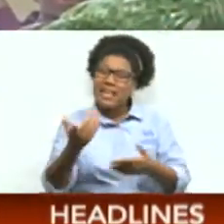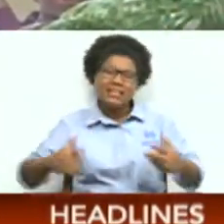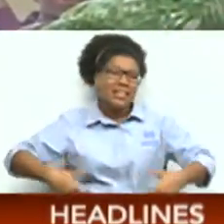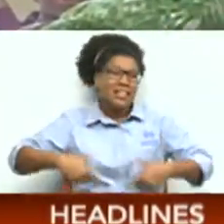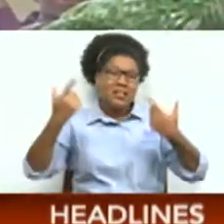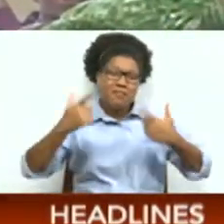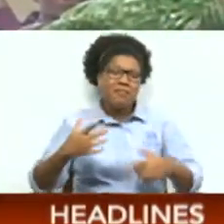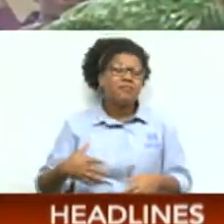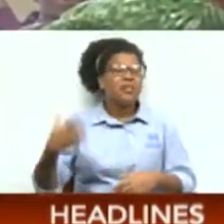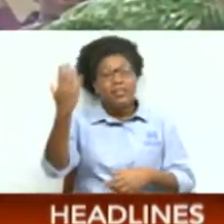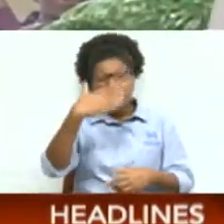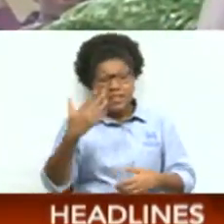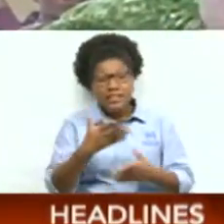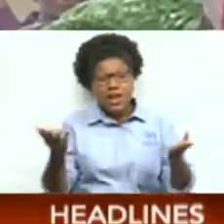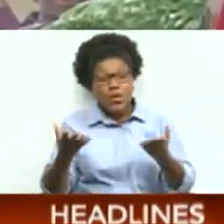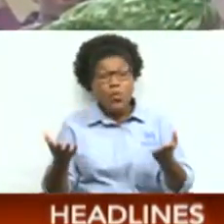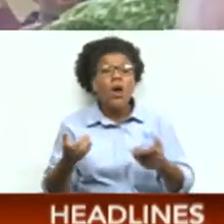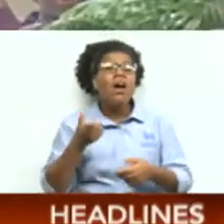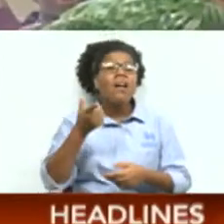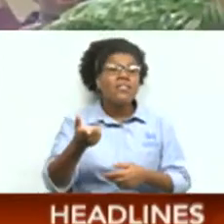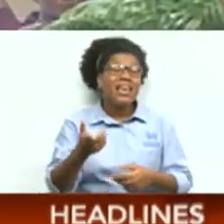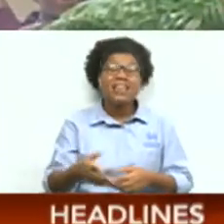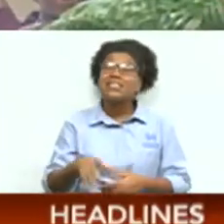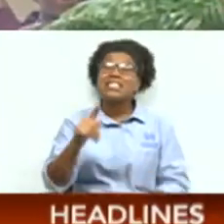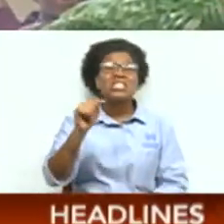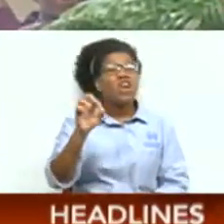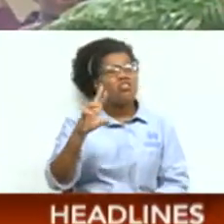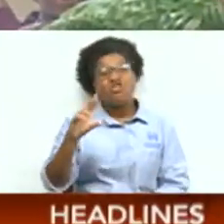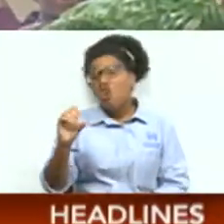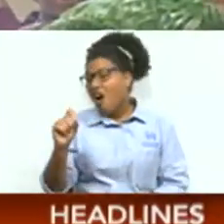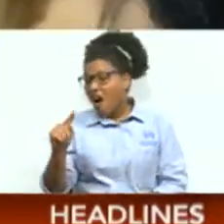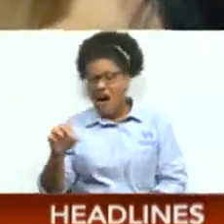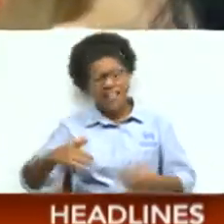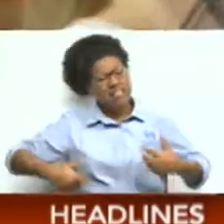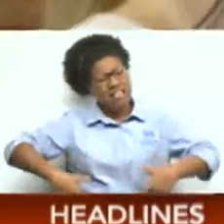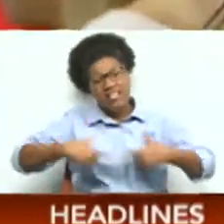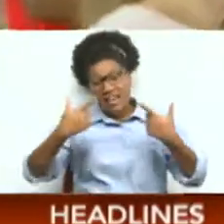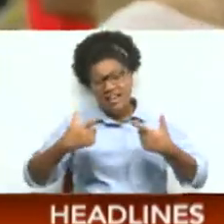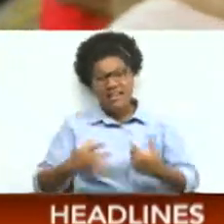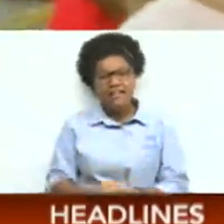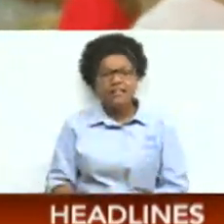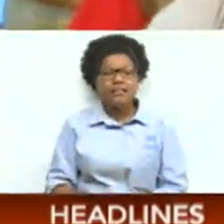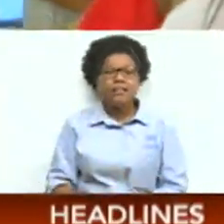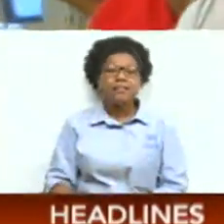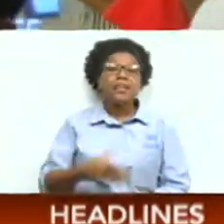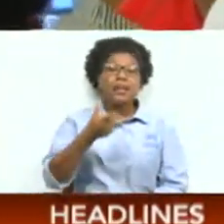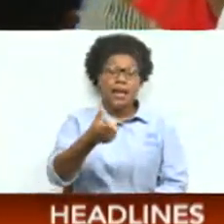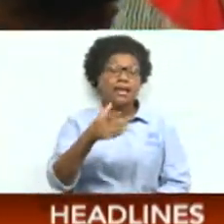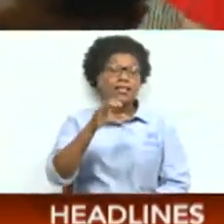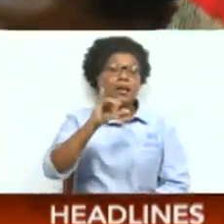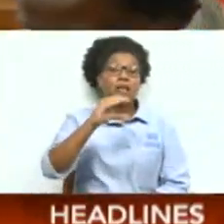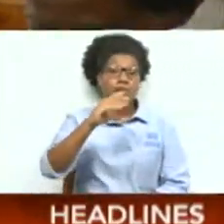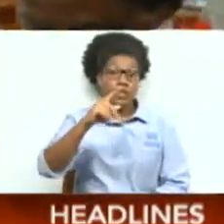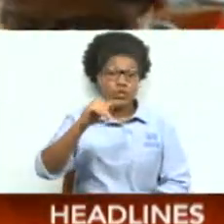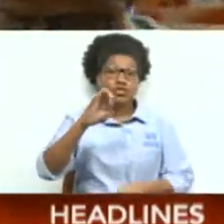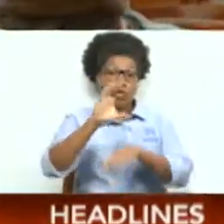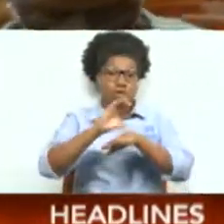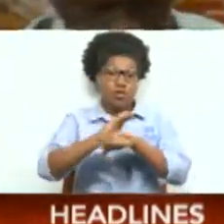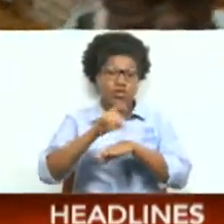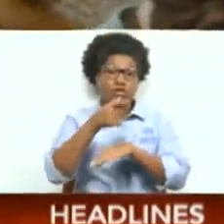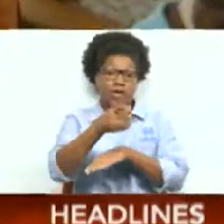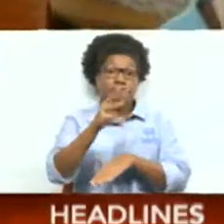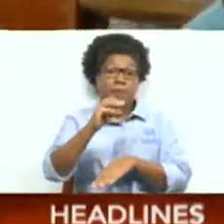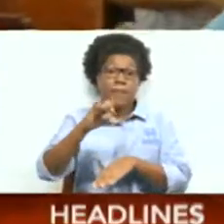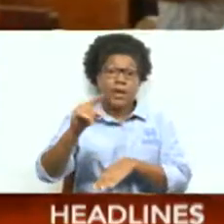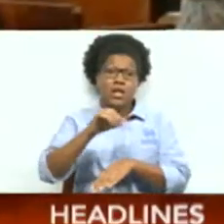what might seem like just terror in their life. At the Cathedral of the Immaculate Conception, Father Peter